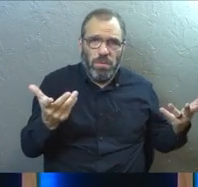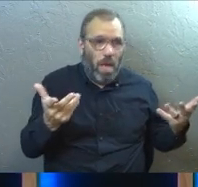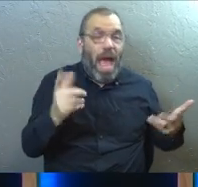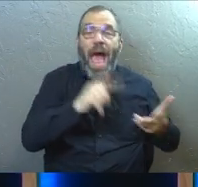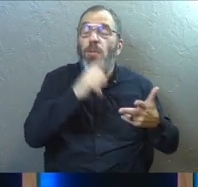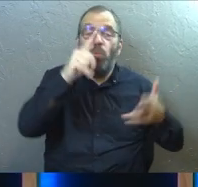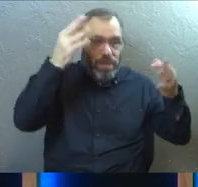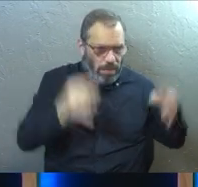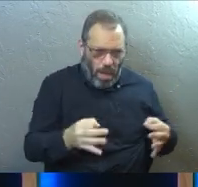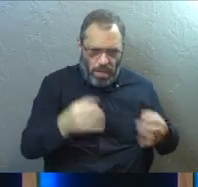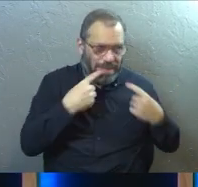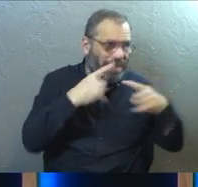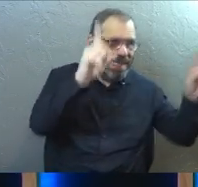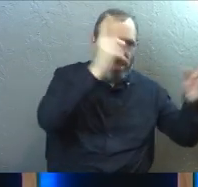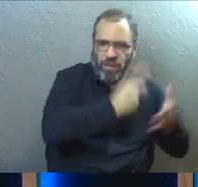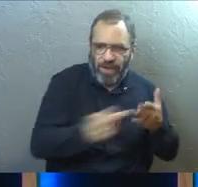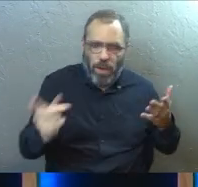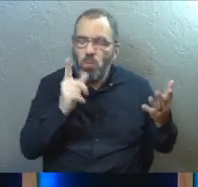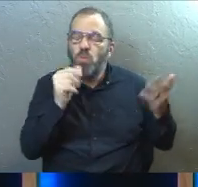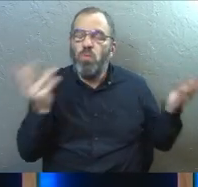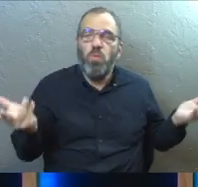And who decides if you succeeded?